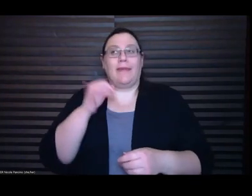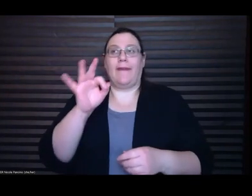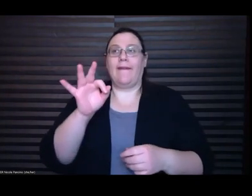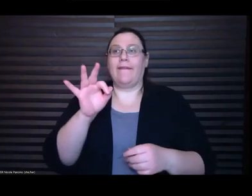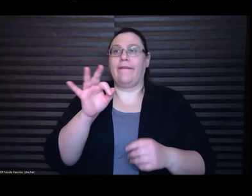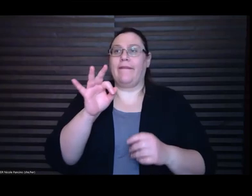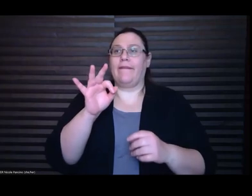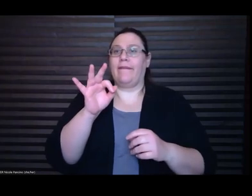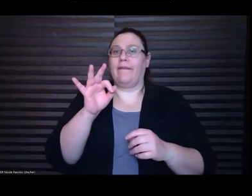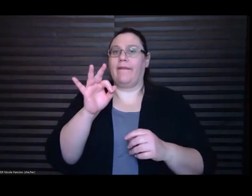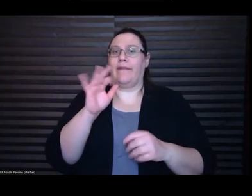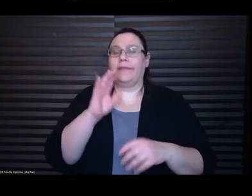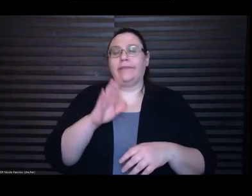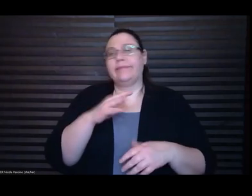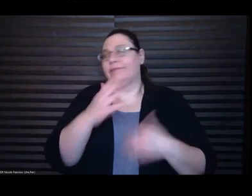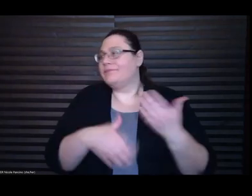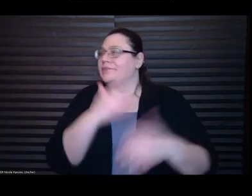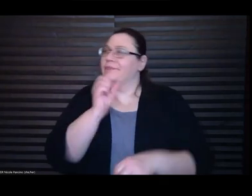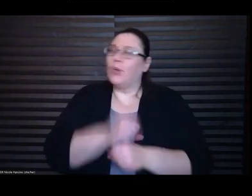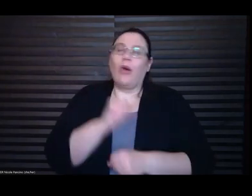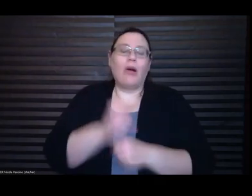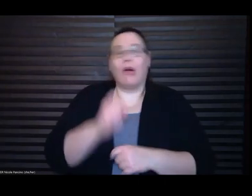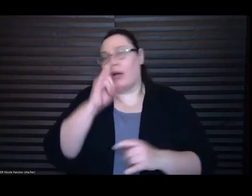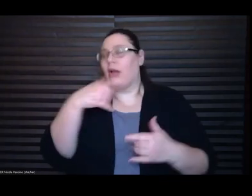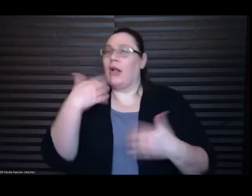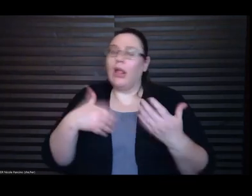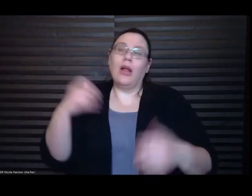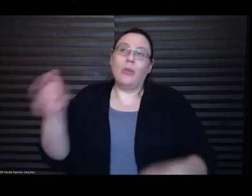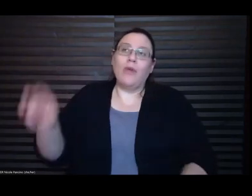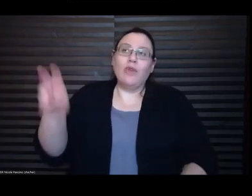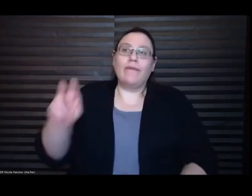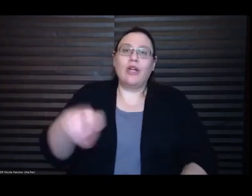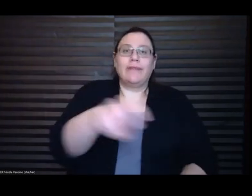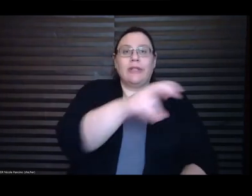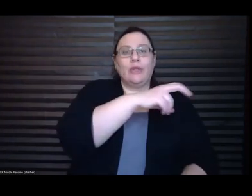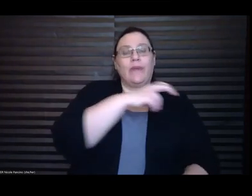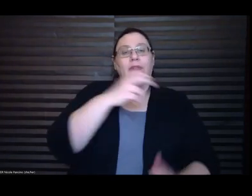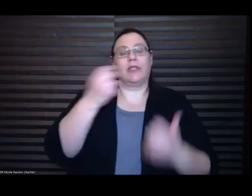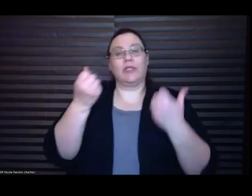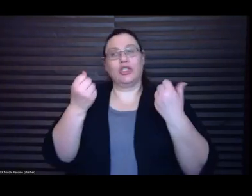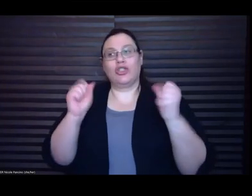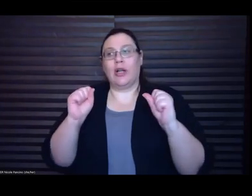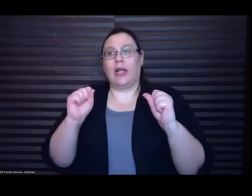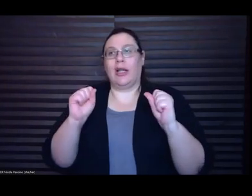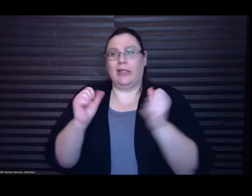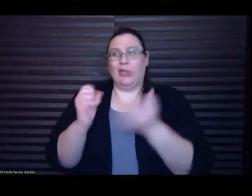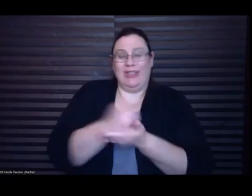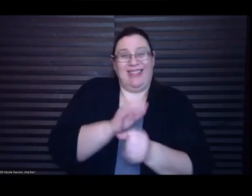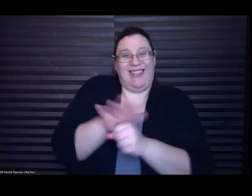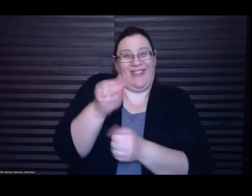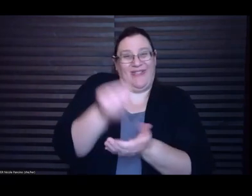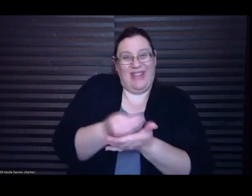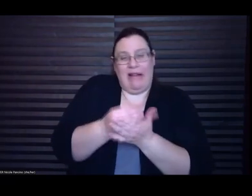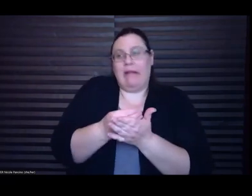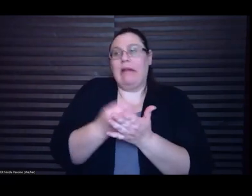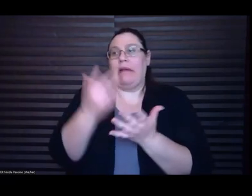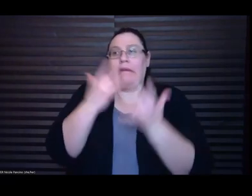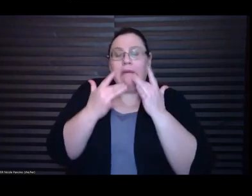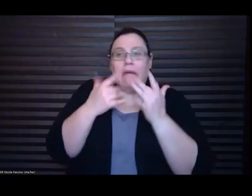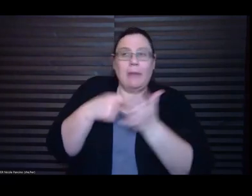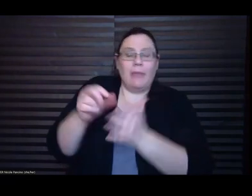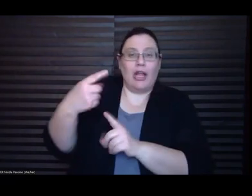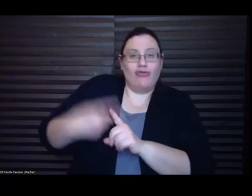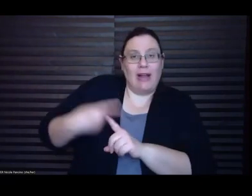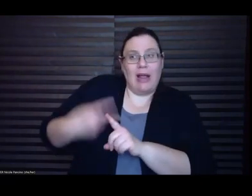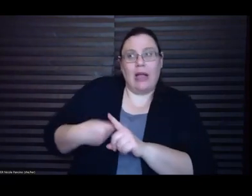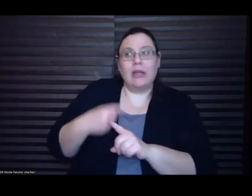trying to make enough money to live and pay rent but she still has to contend with these sort of external threats. Her